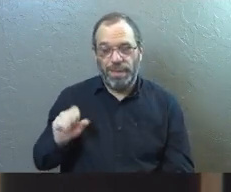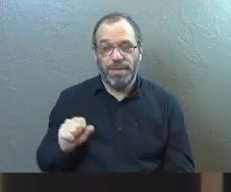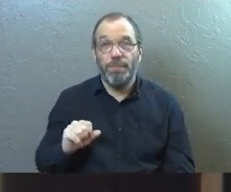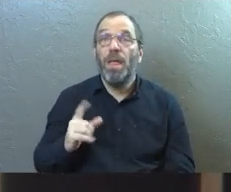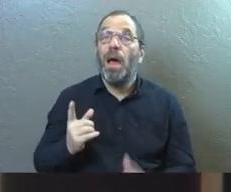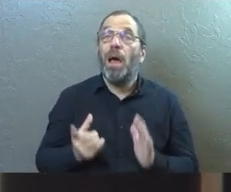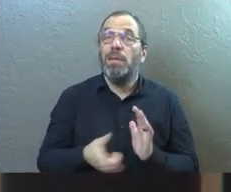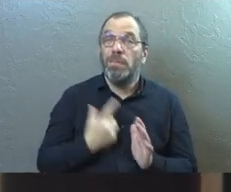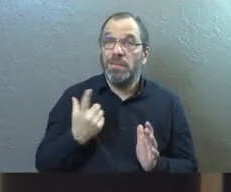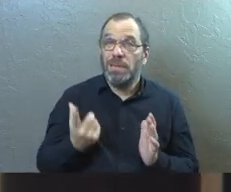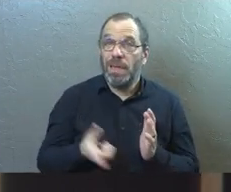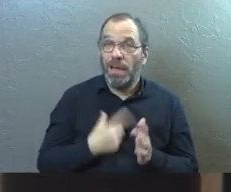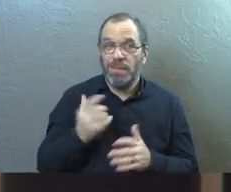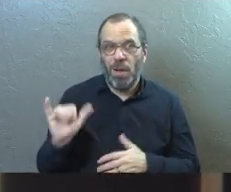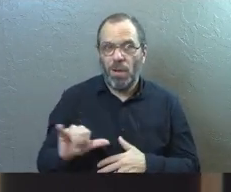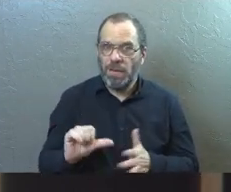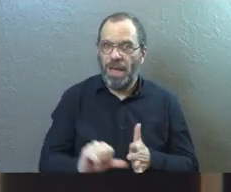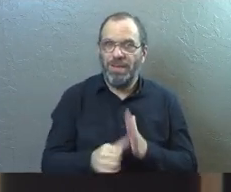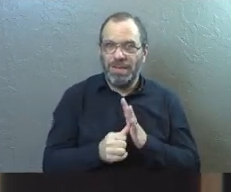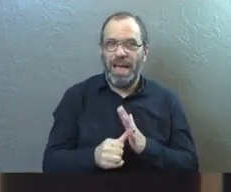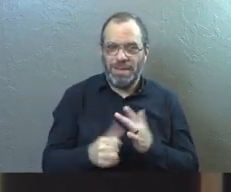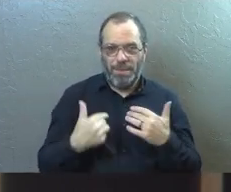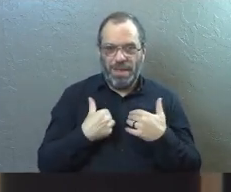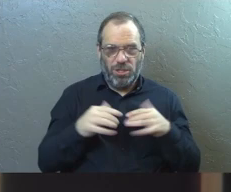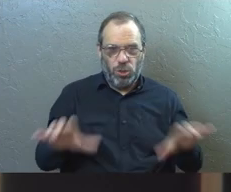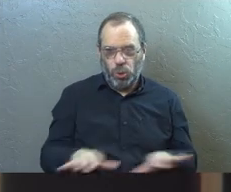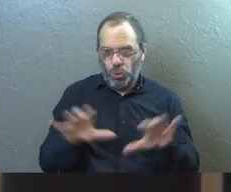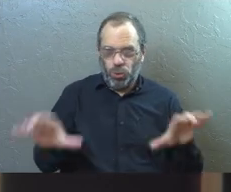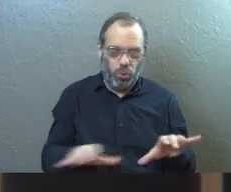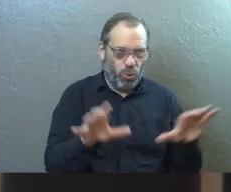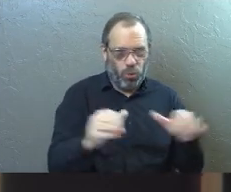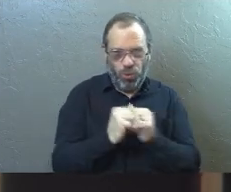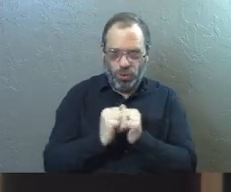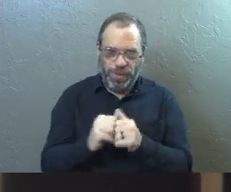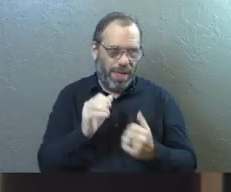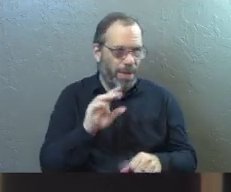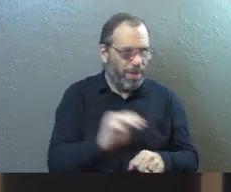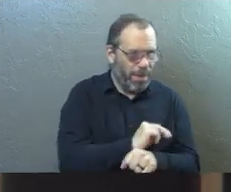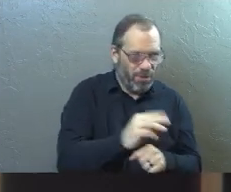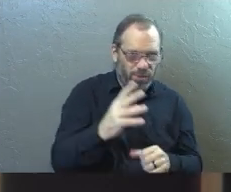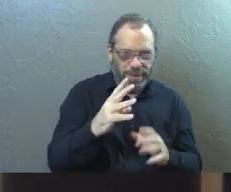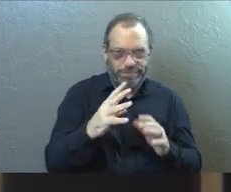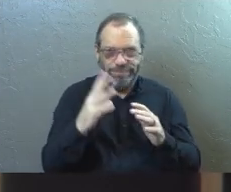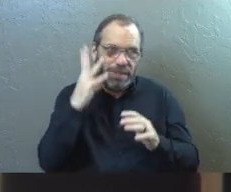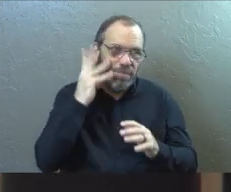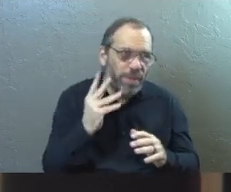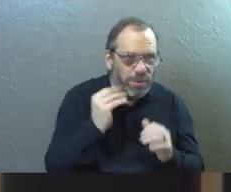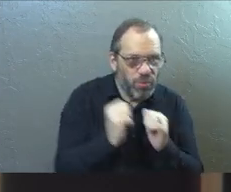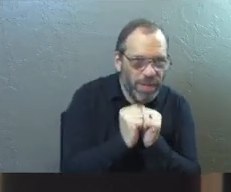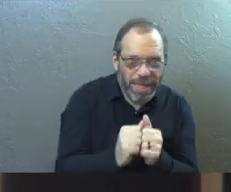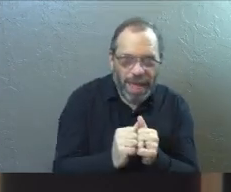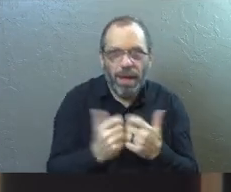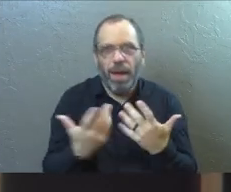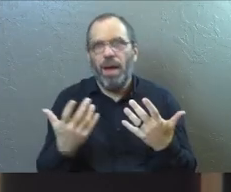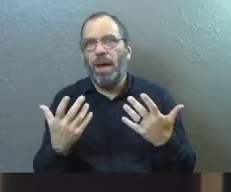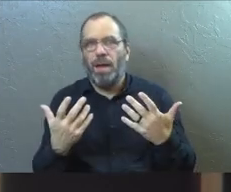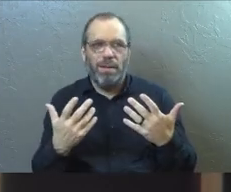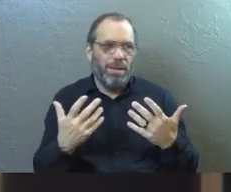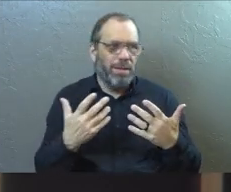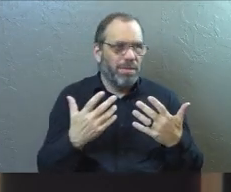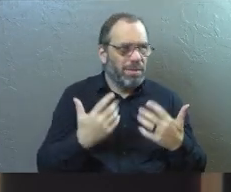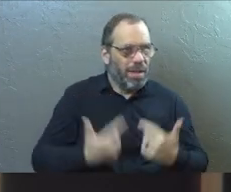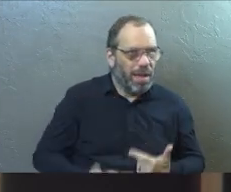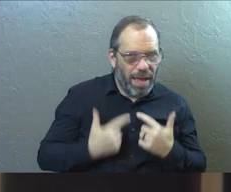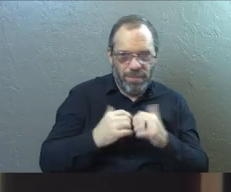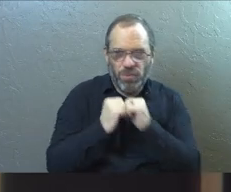Sometimes, too, there's emphasis on us doing things together and having certain ministry moments together. And there's body life stuff.